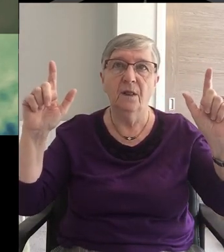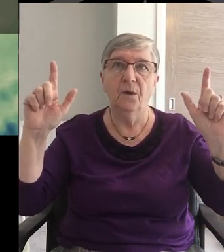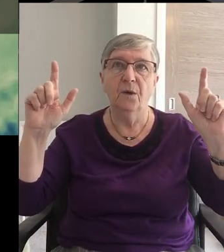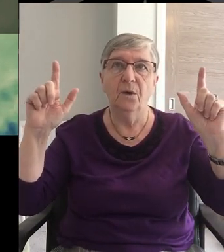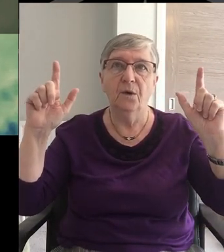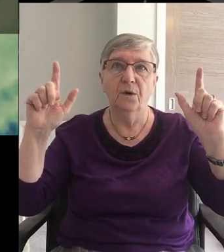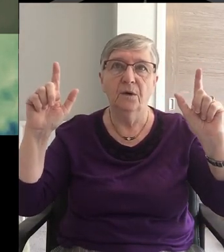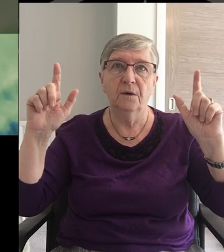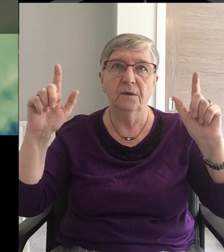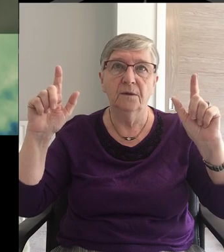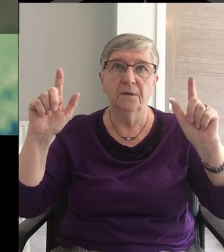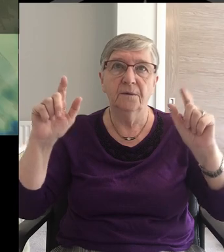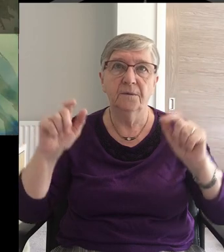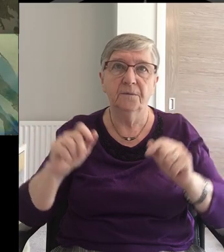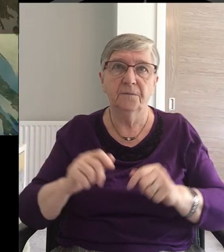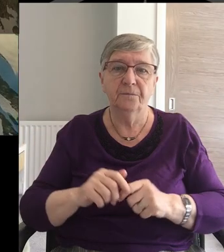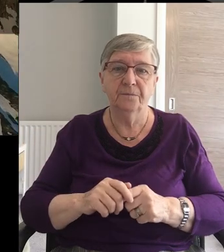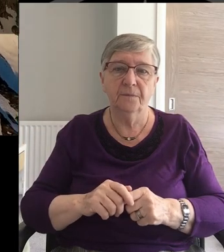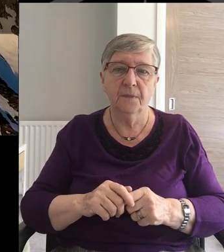Lord